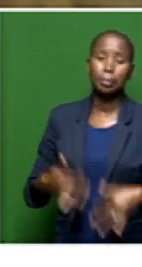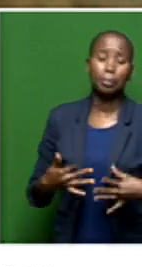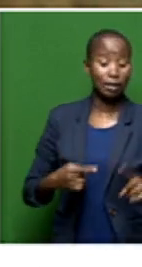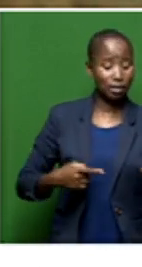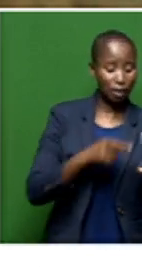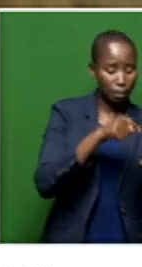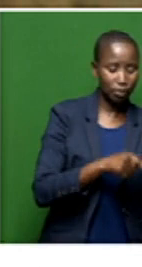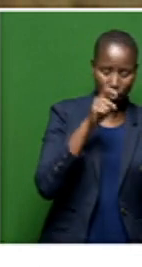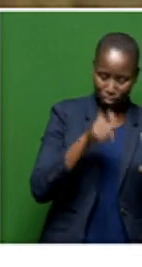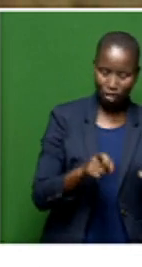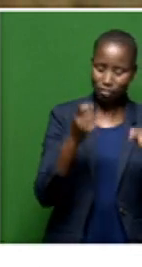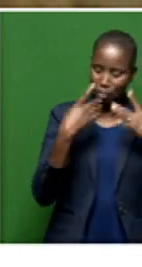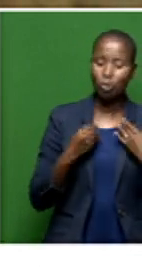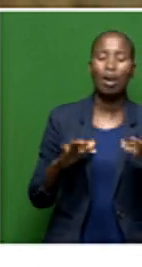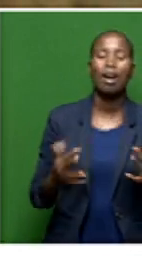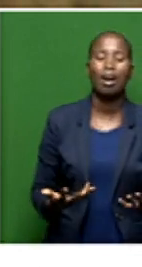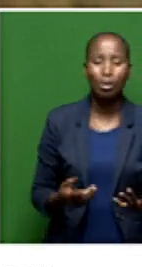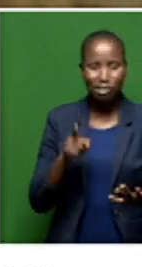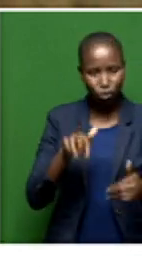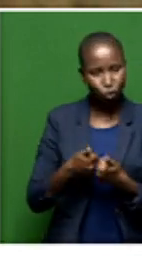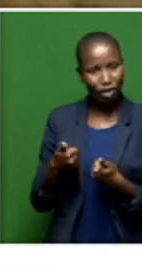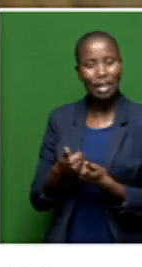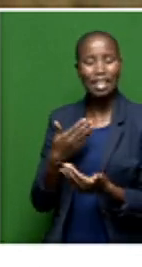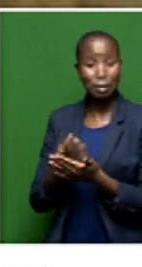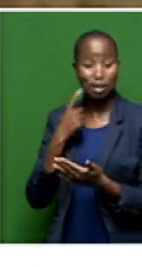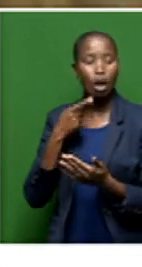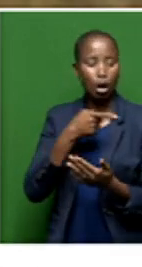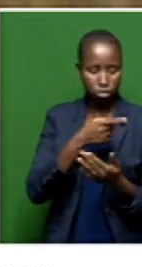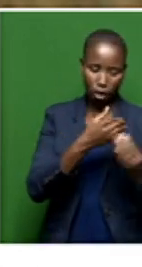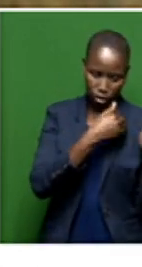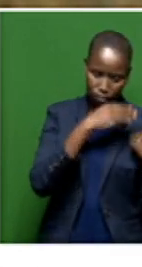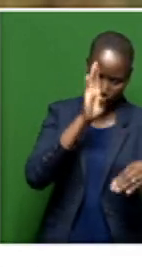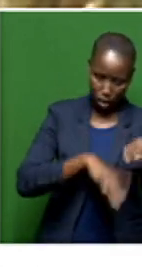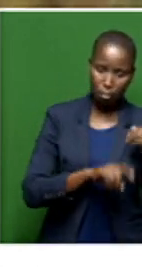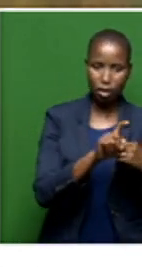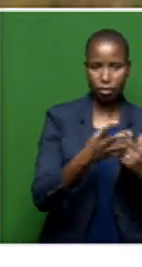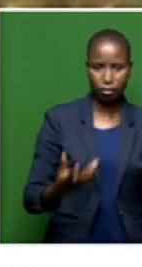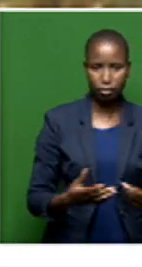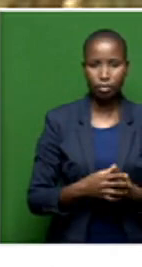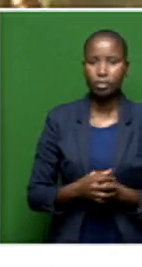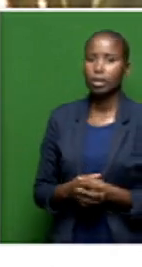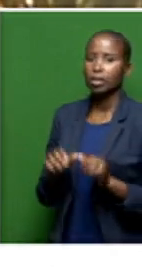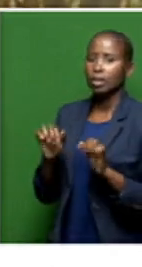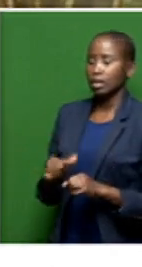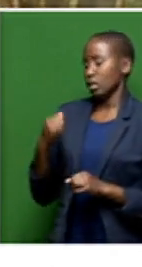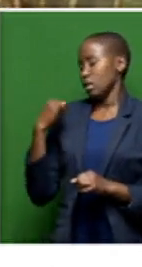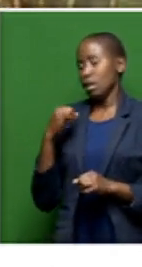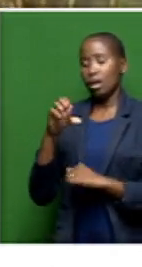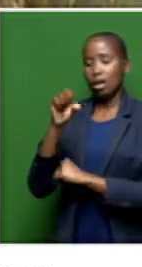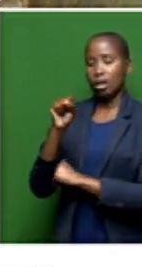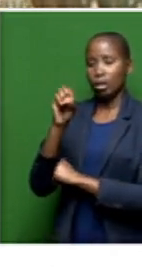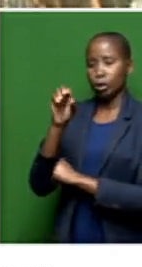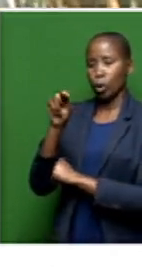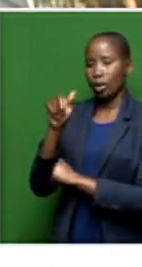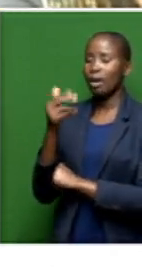direction, set deadlines, so that those deadlines can be used to hold him accountable. Yeah. The issue of job creation, we heard President Serra Ramaphosa saying, really,